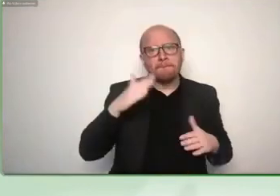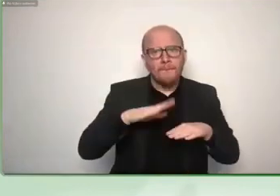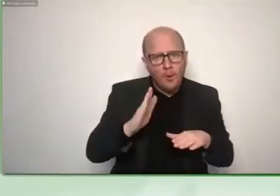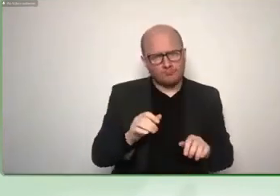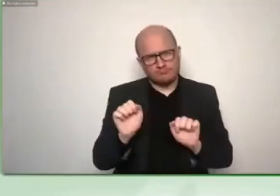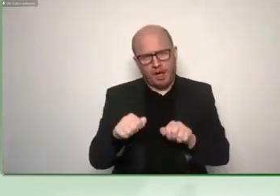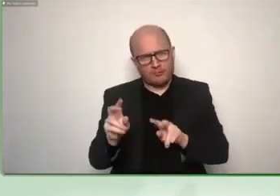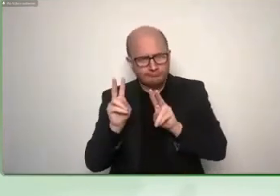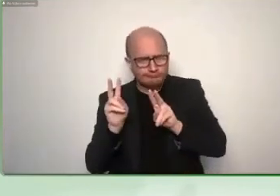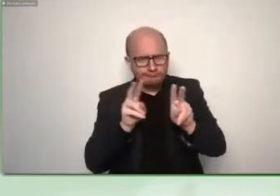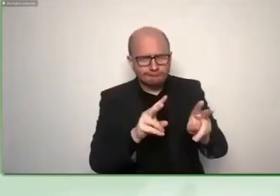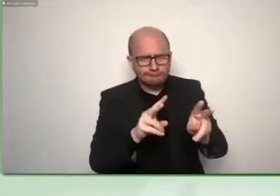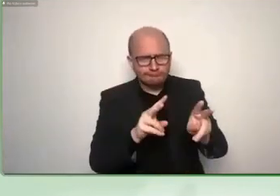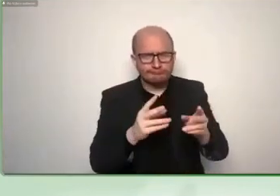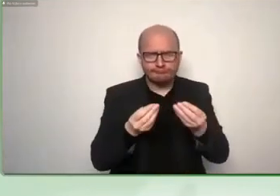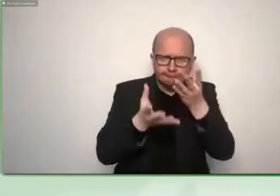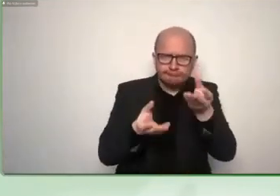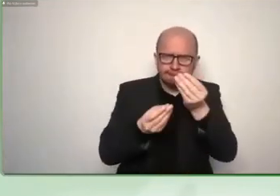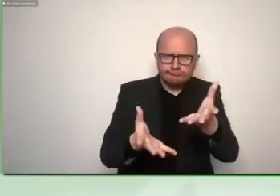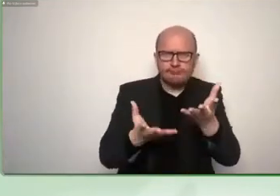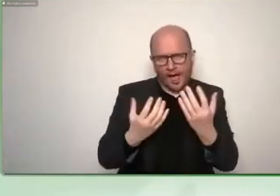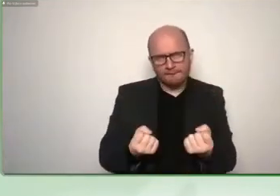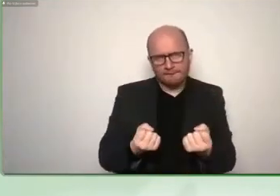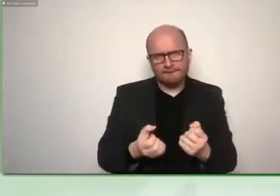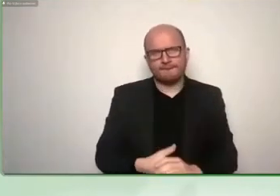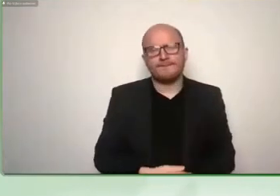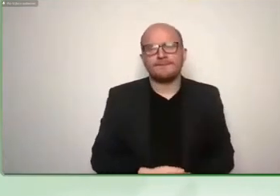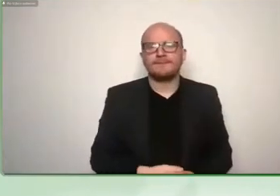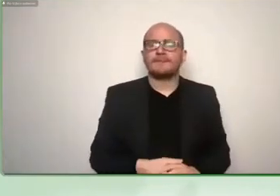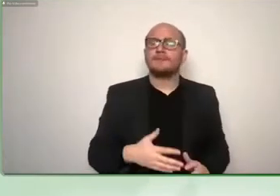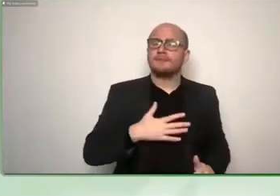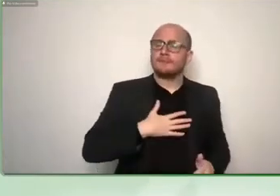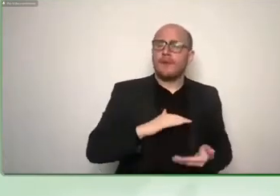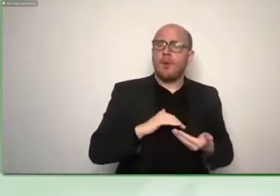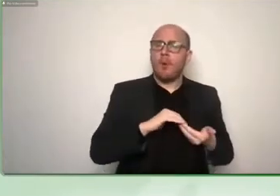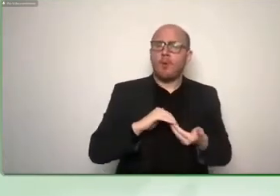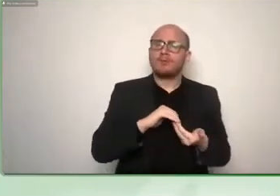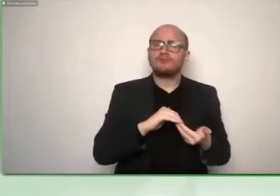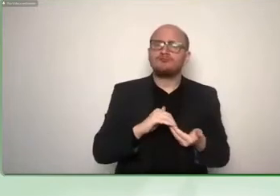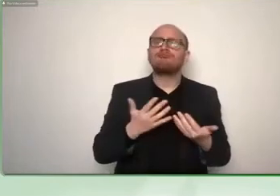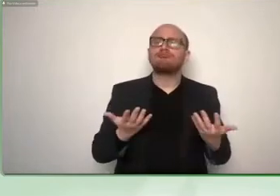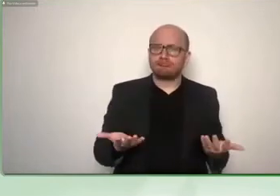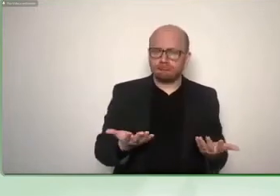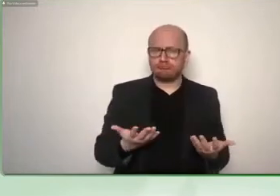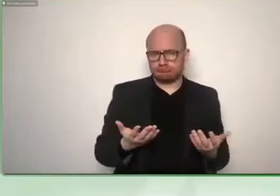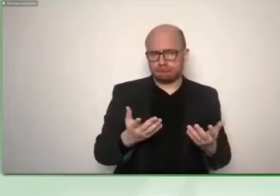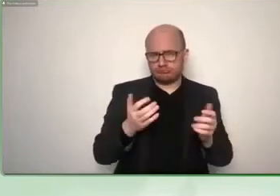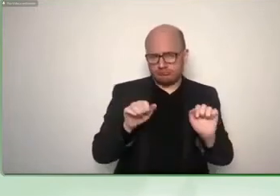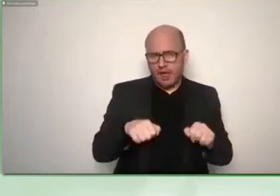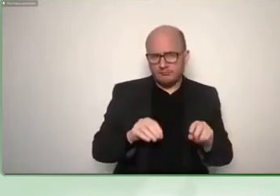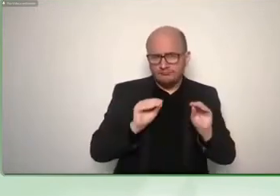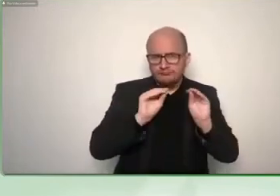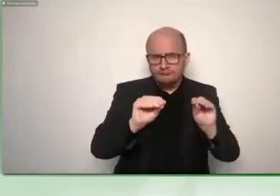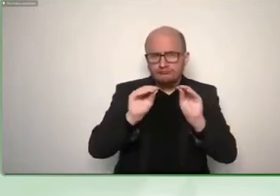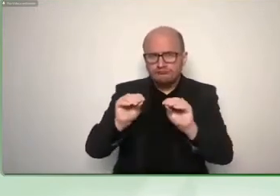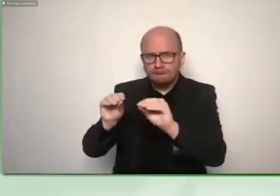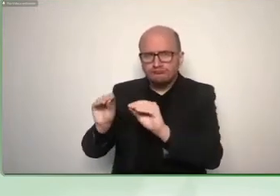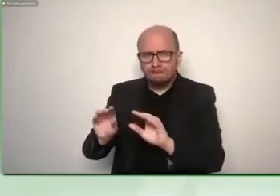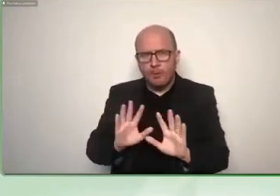association is that we offer courses mostly um to